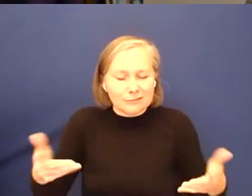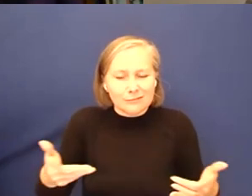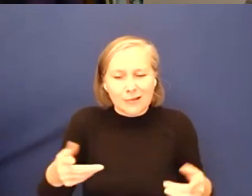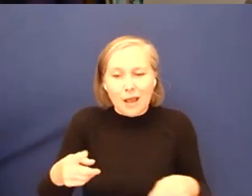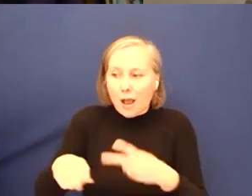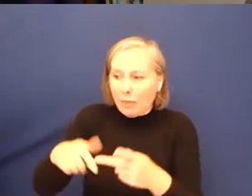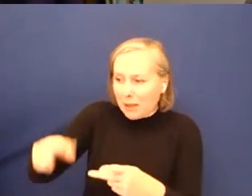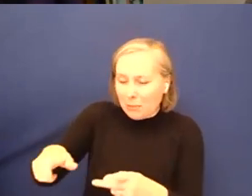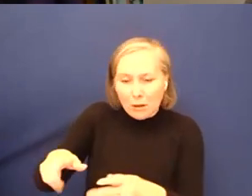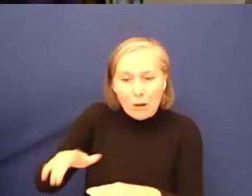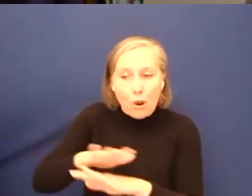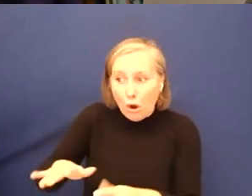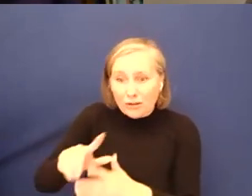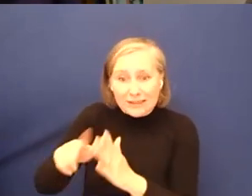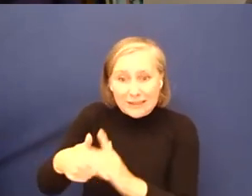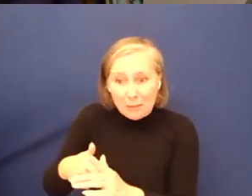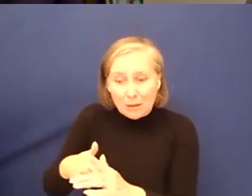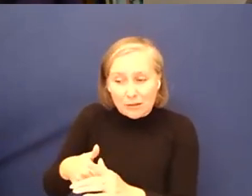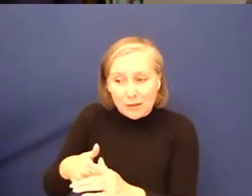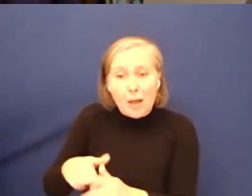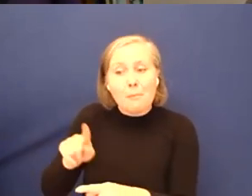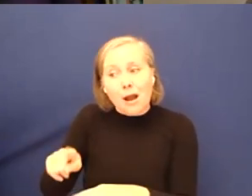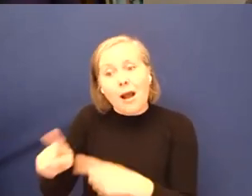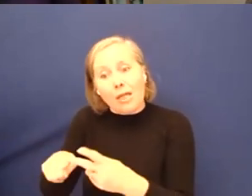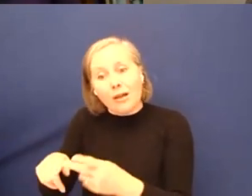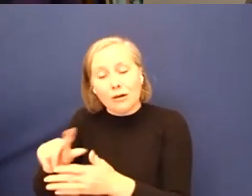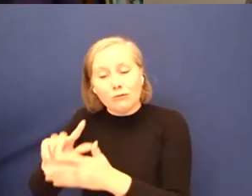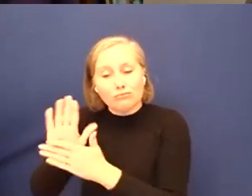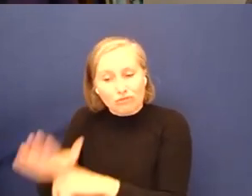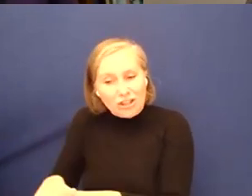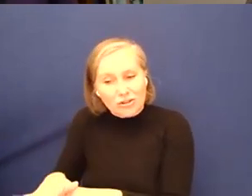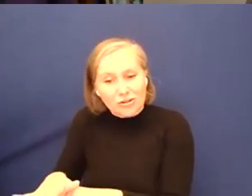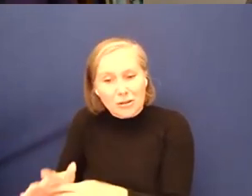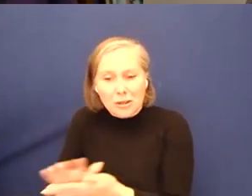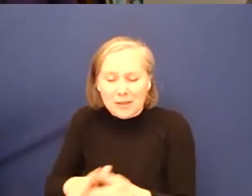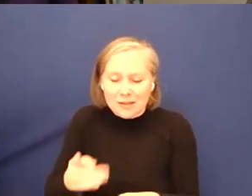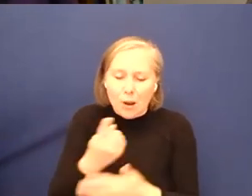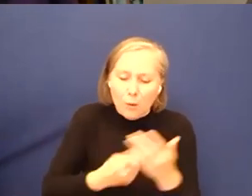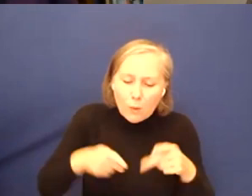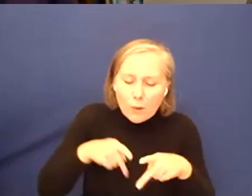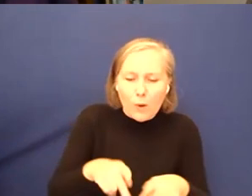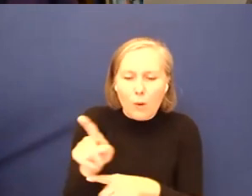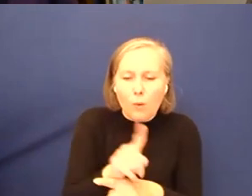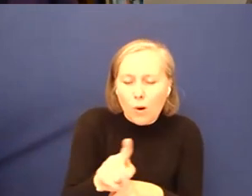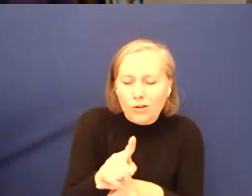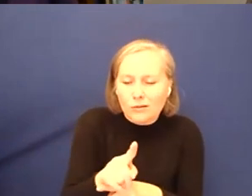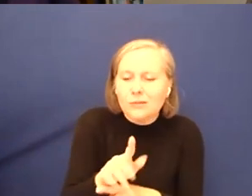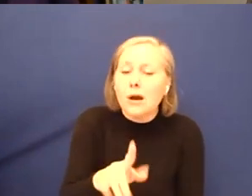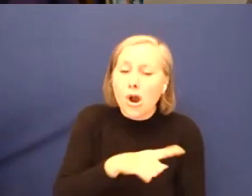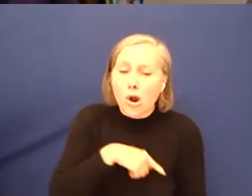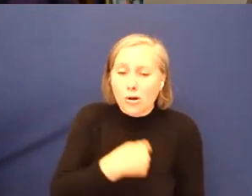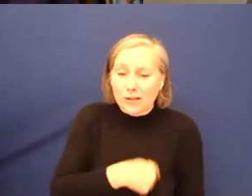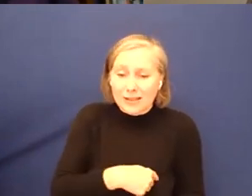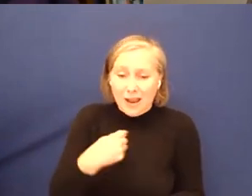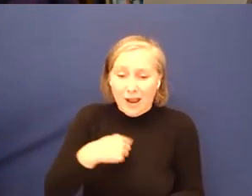who may not be disabled may also have other oppressions. I think the only way that we're going to deal with what I must be honest and do see as